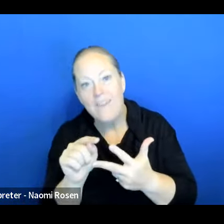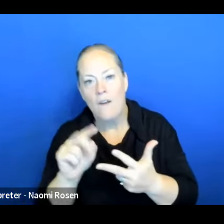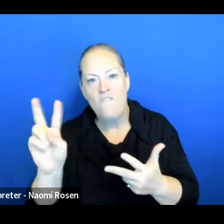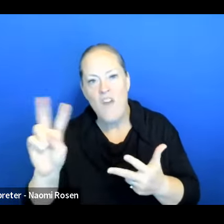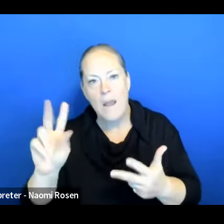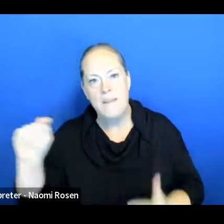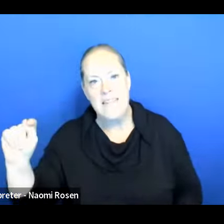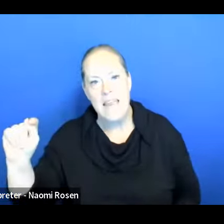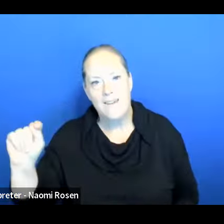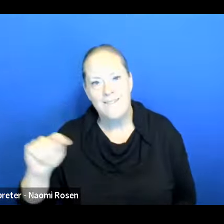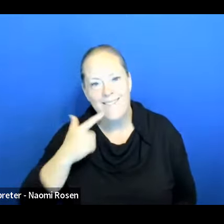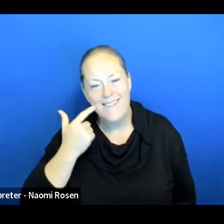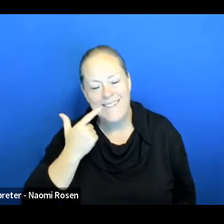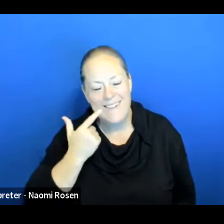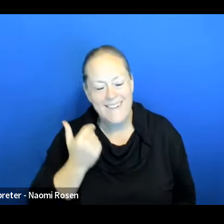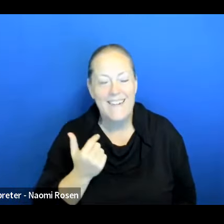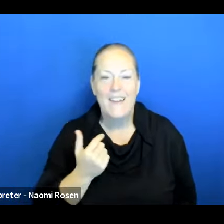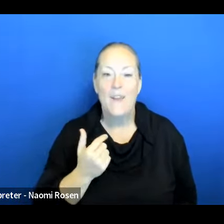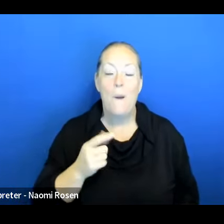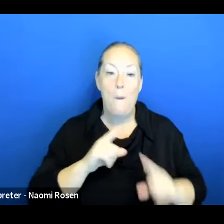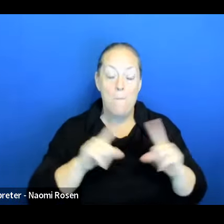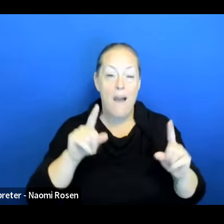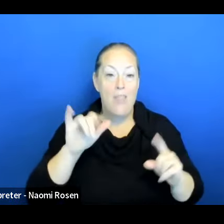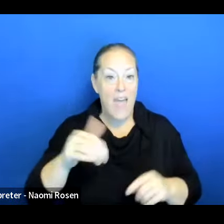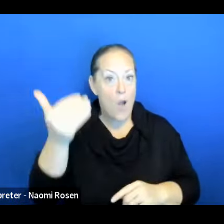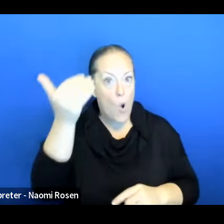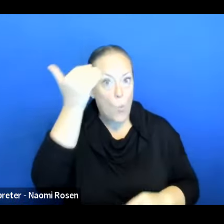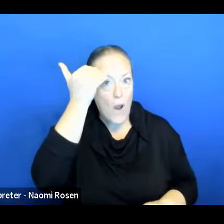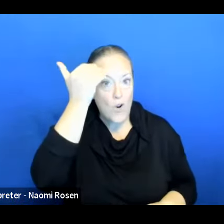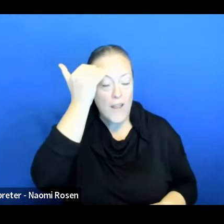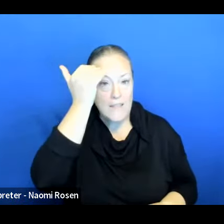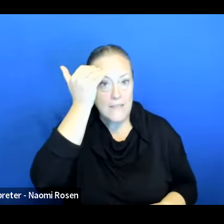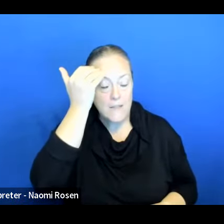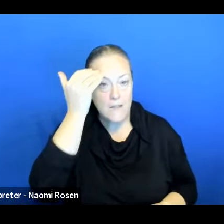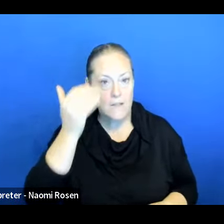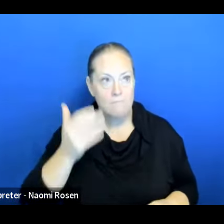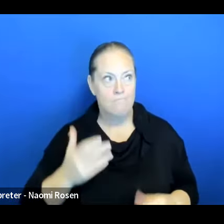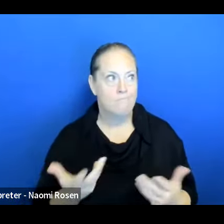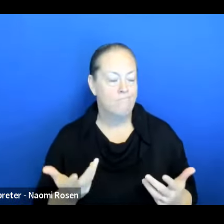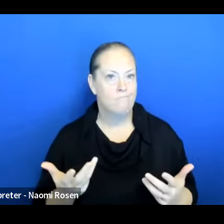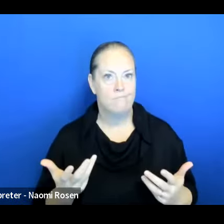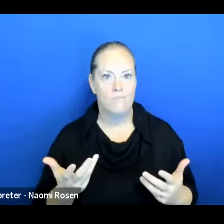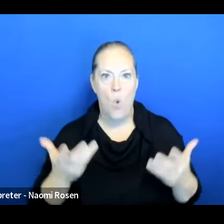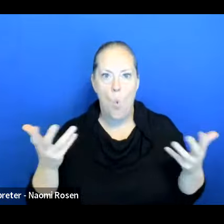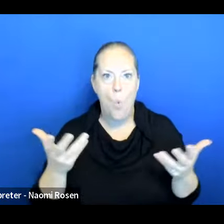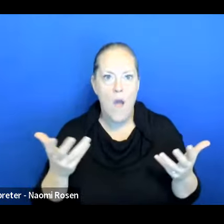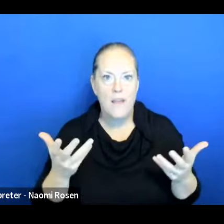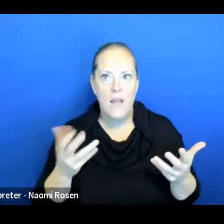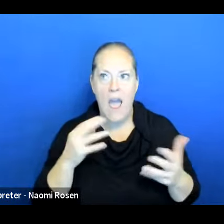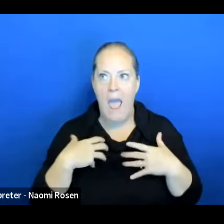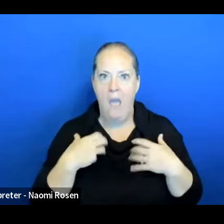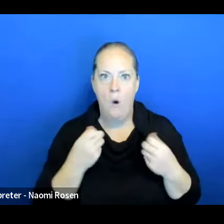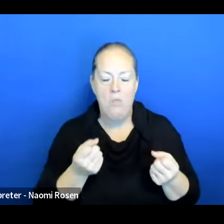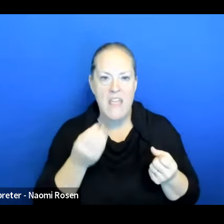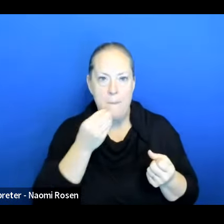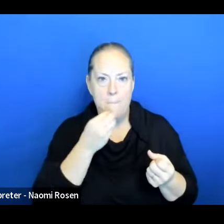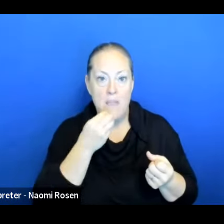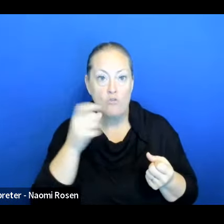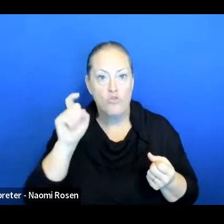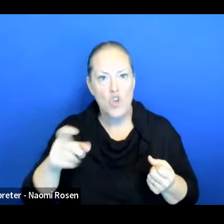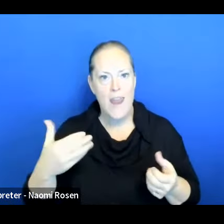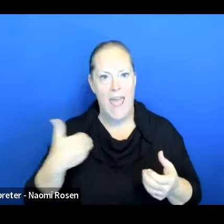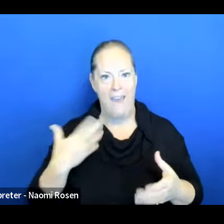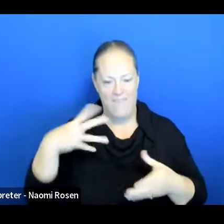bringing, awareness and, uh, of what it, what a nutritious meal it's contained and